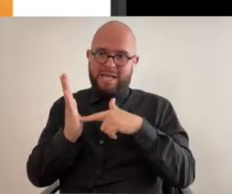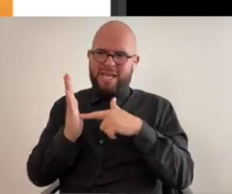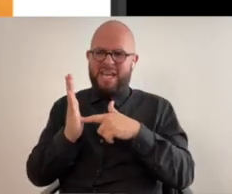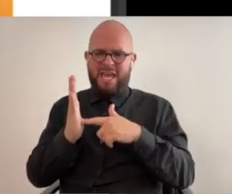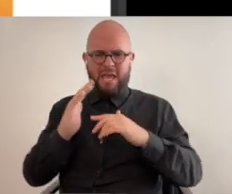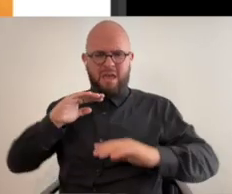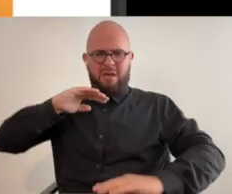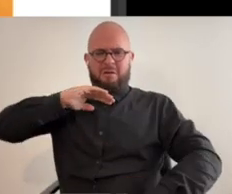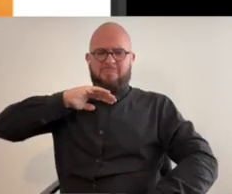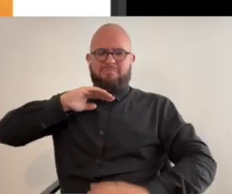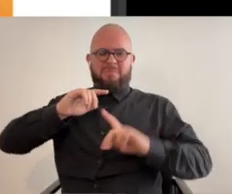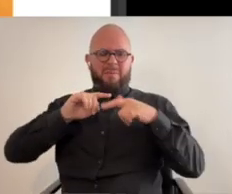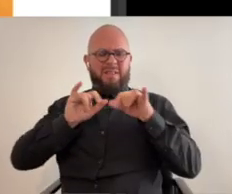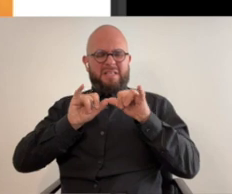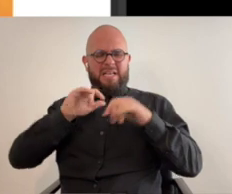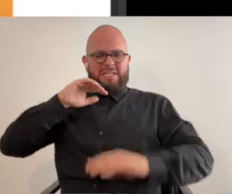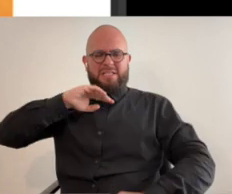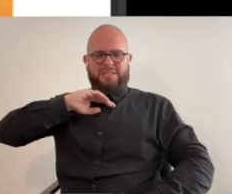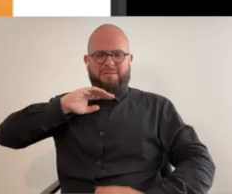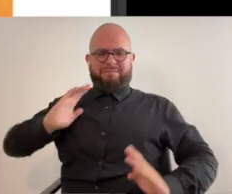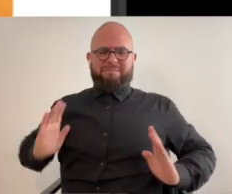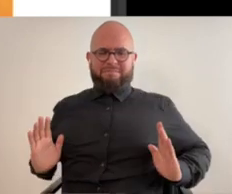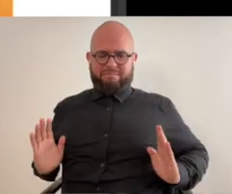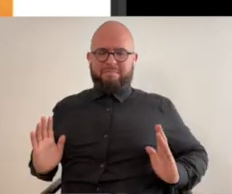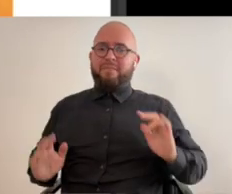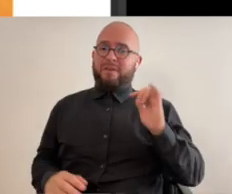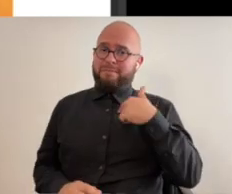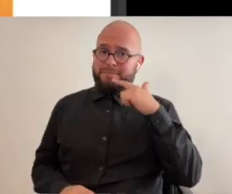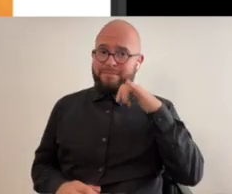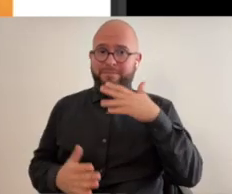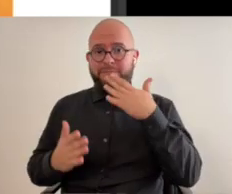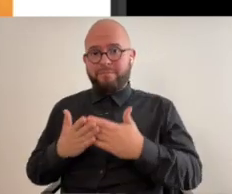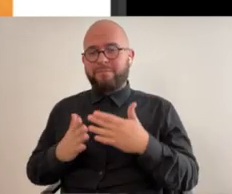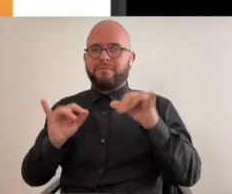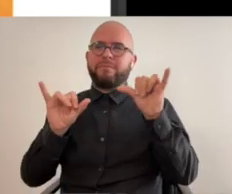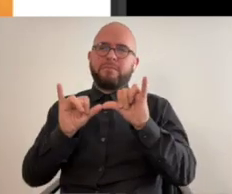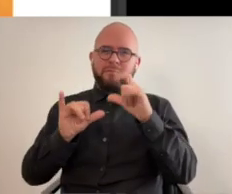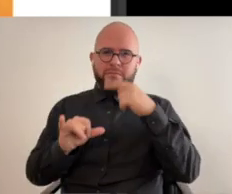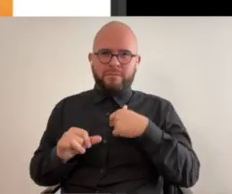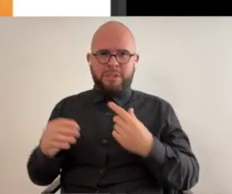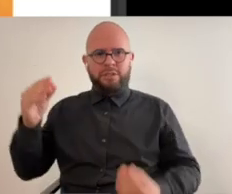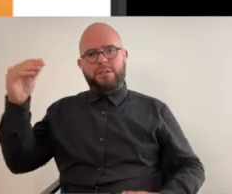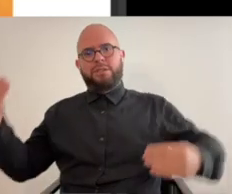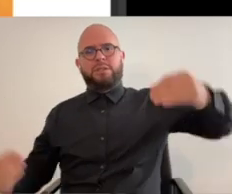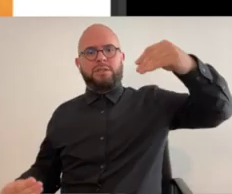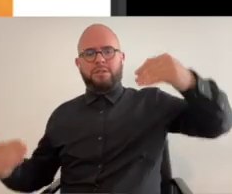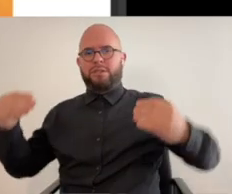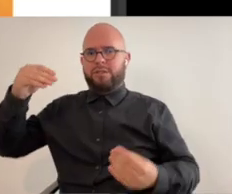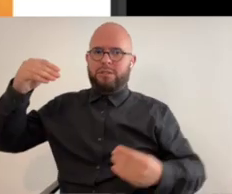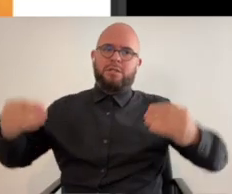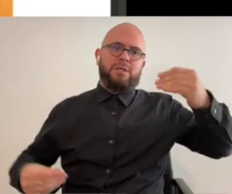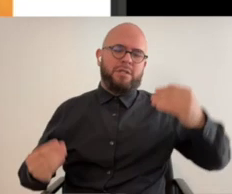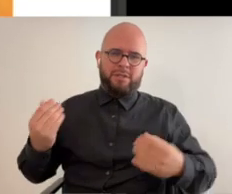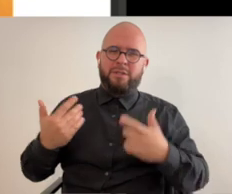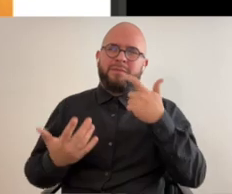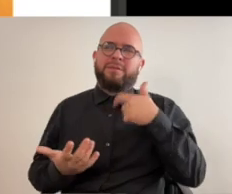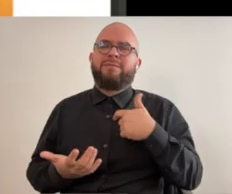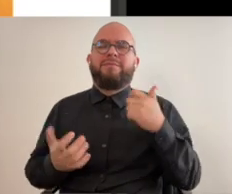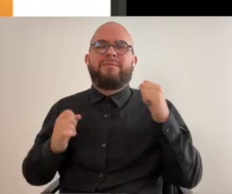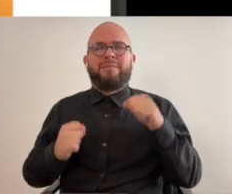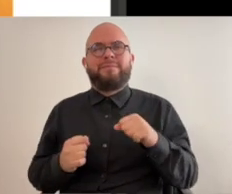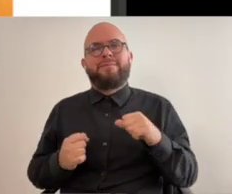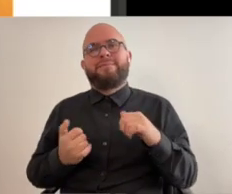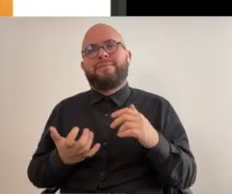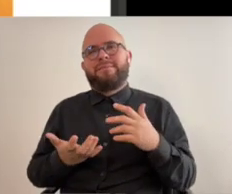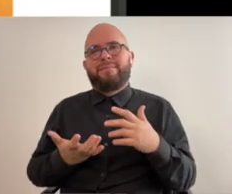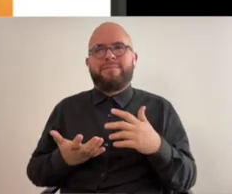and i think that a painting that's about the size of my torso more or less is a really good size for me physically